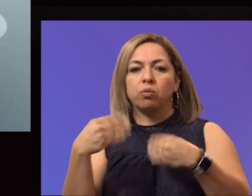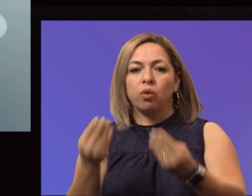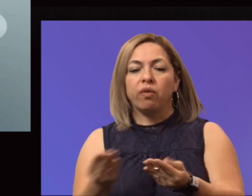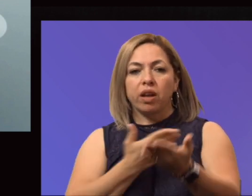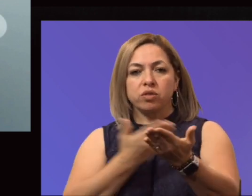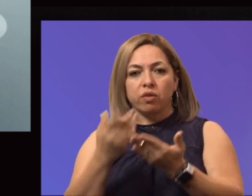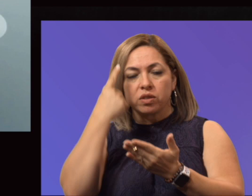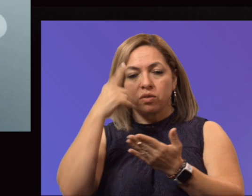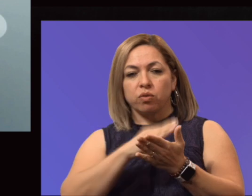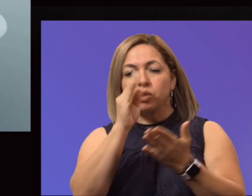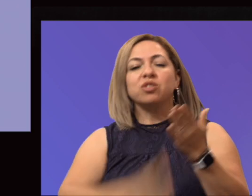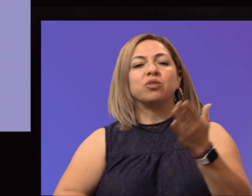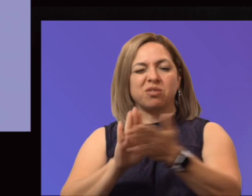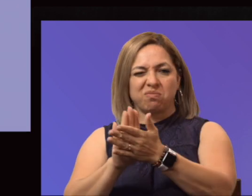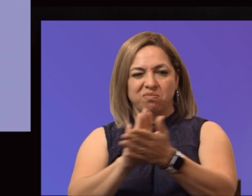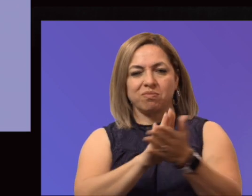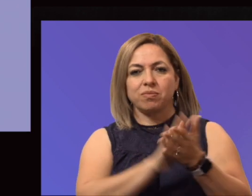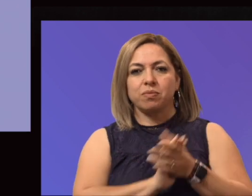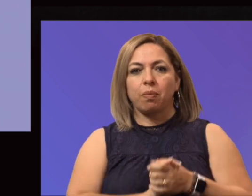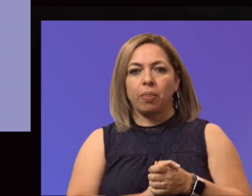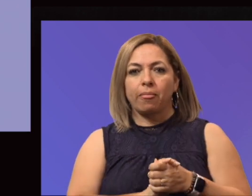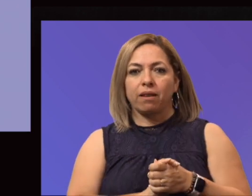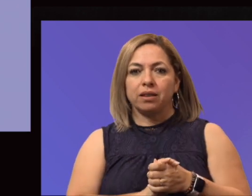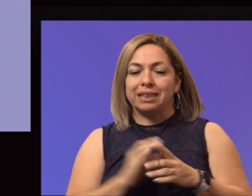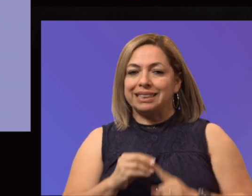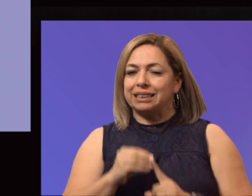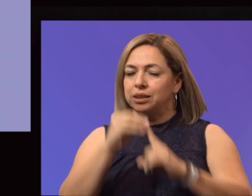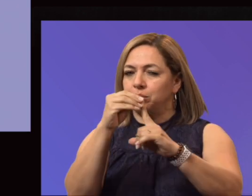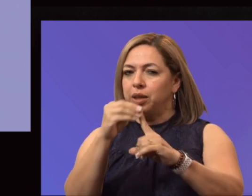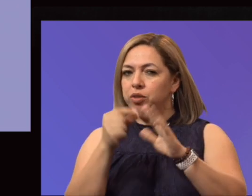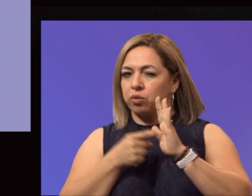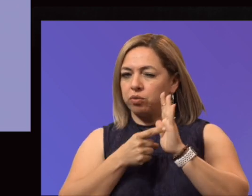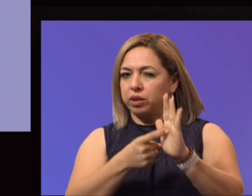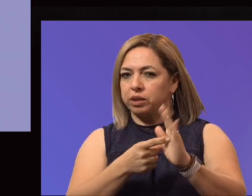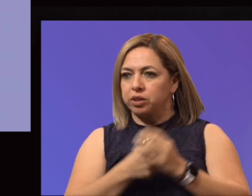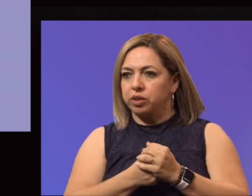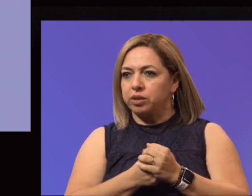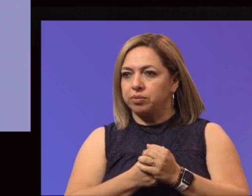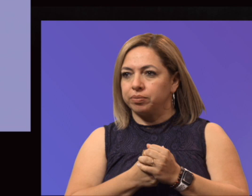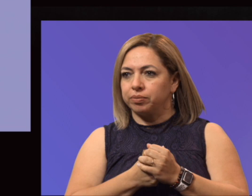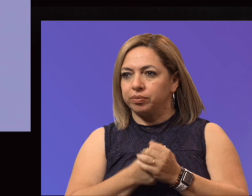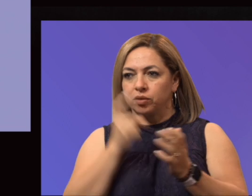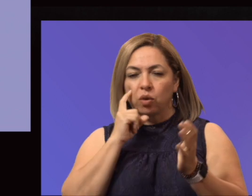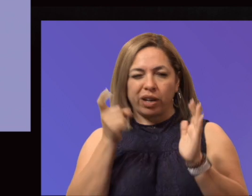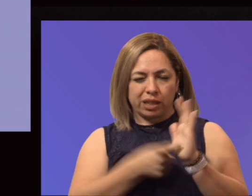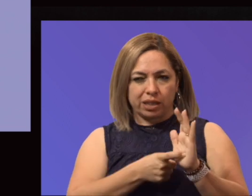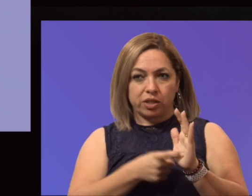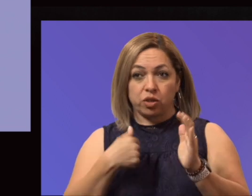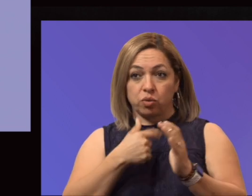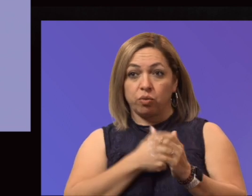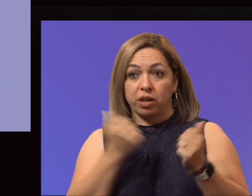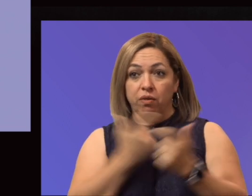kudos to each of you all, but some special recognitions. So we have now been recognized by Hispanic Outlook